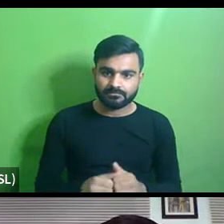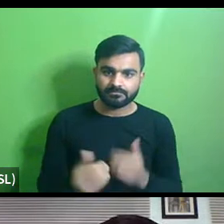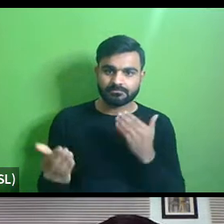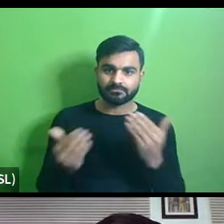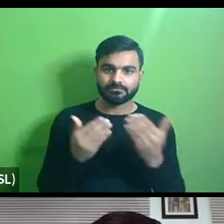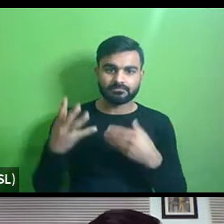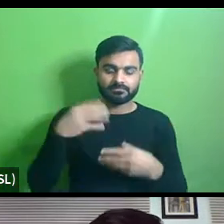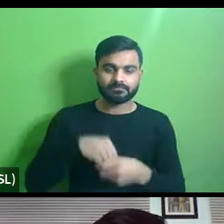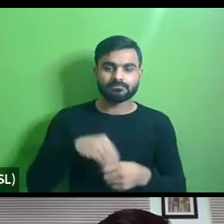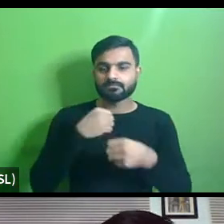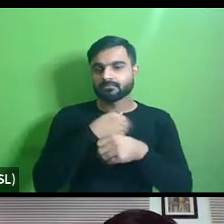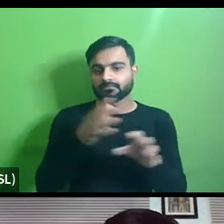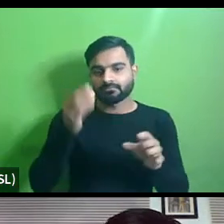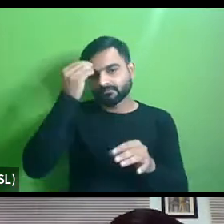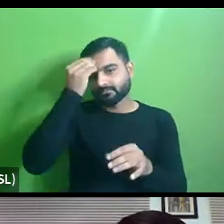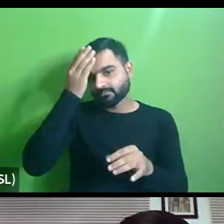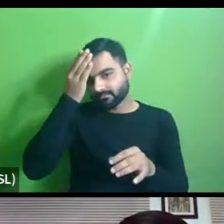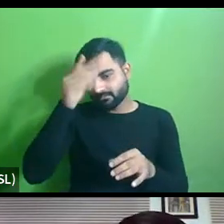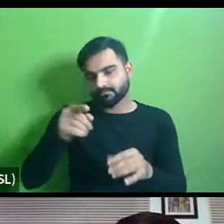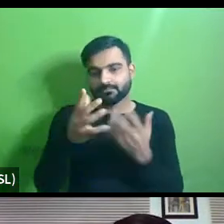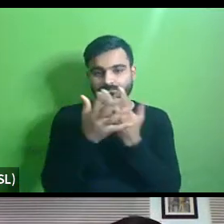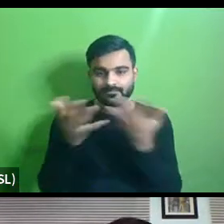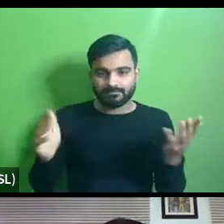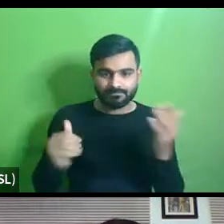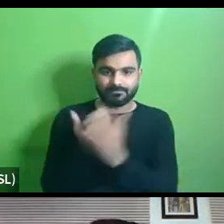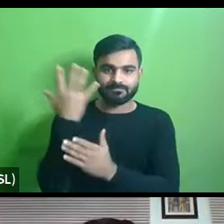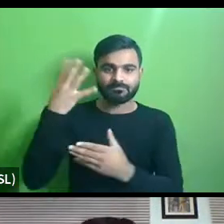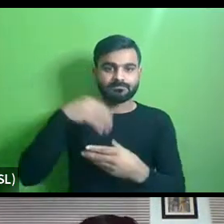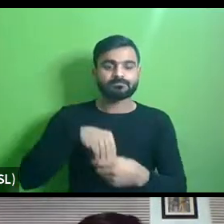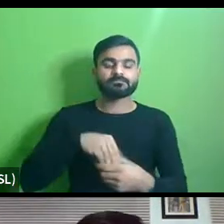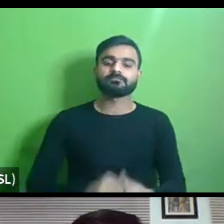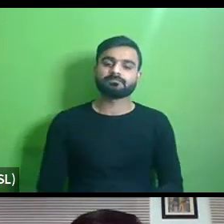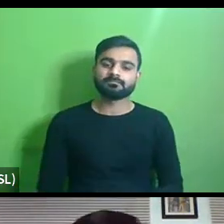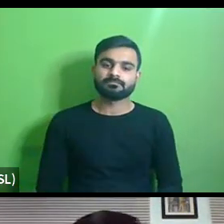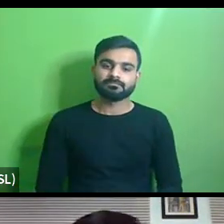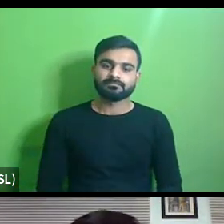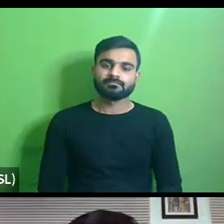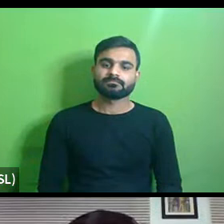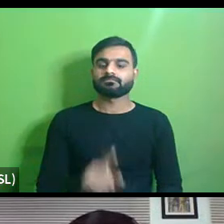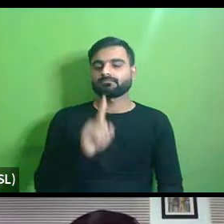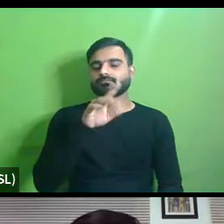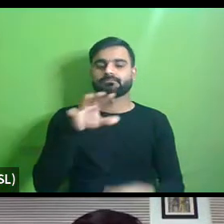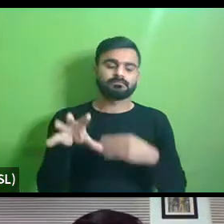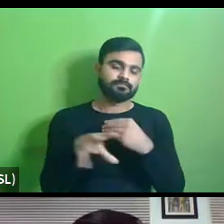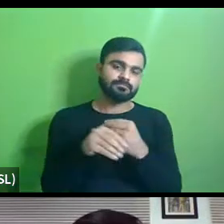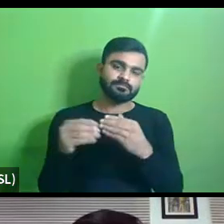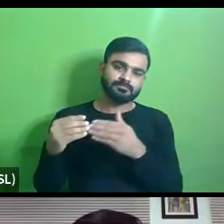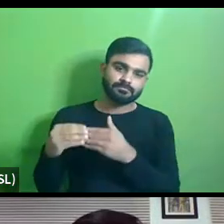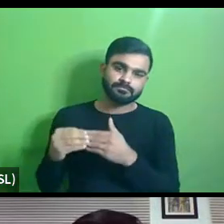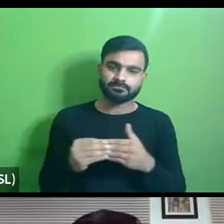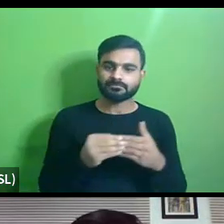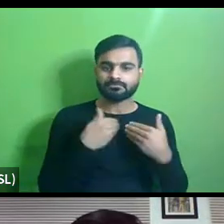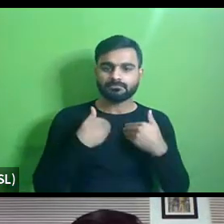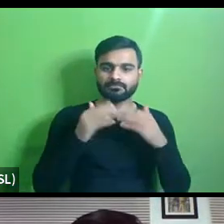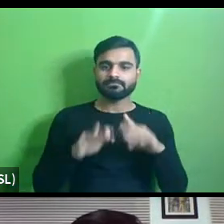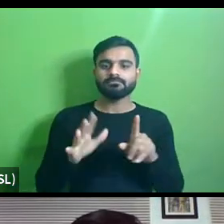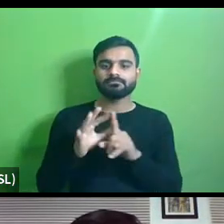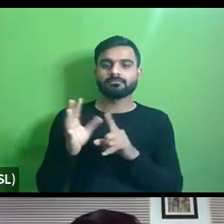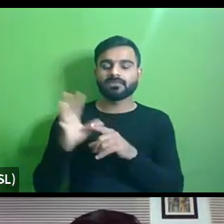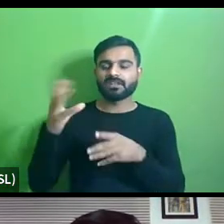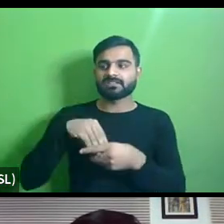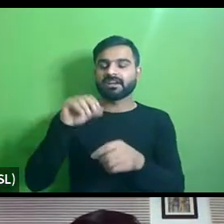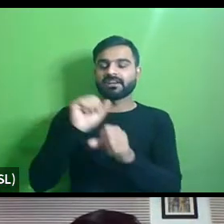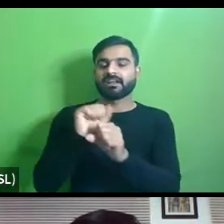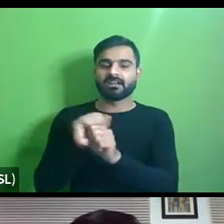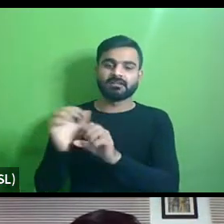and general awareness uh such initiatives so on on the one hand we do have um you know uh cities that